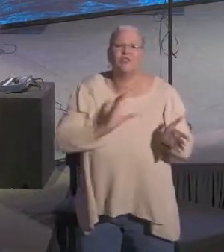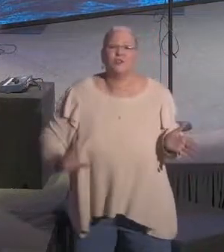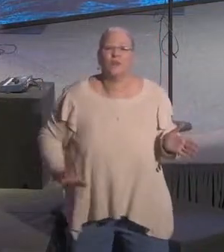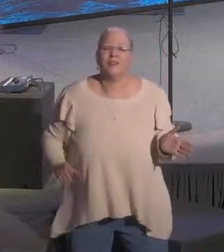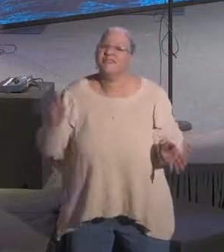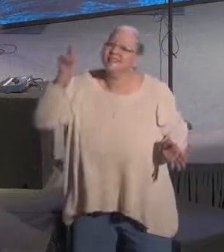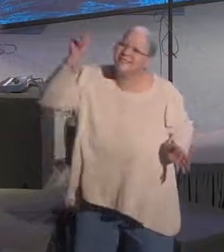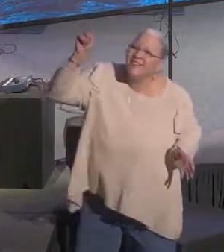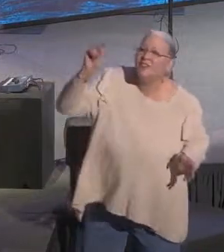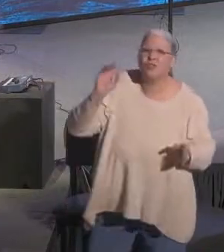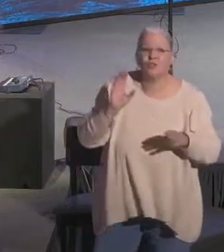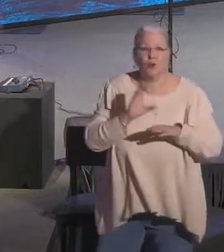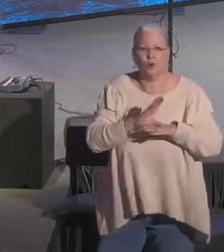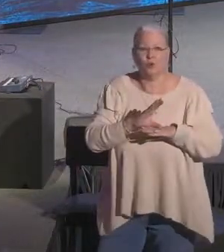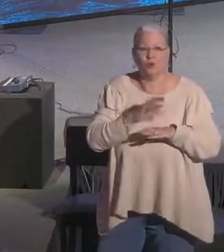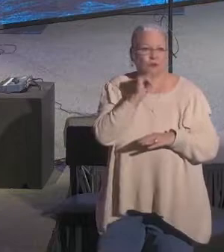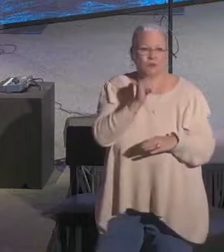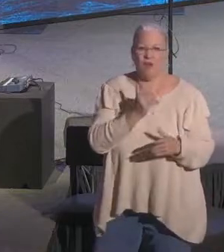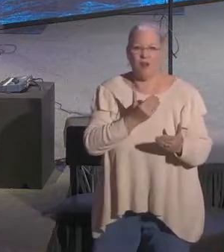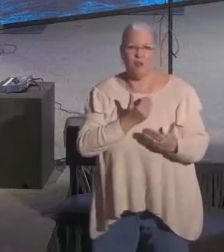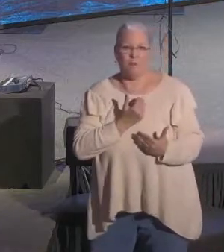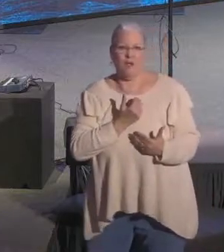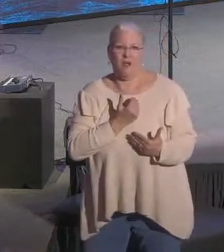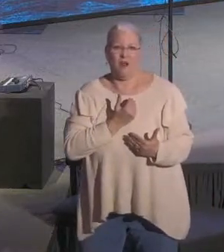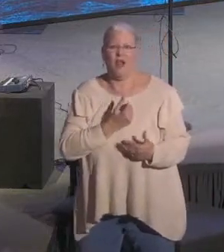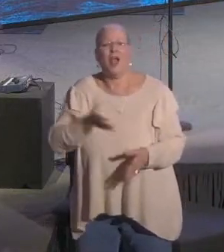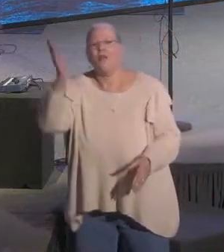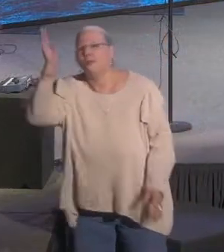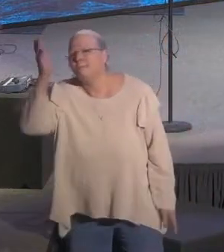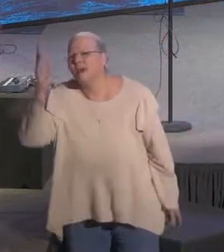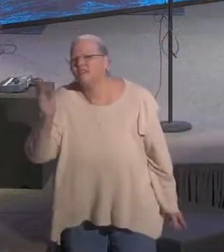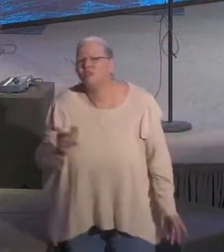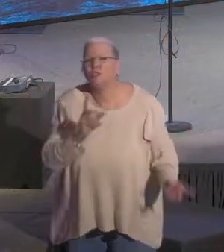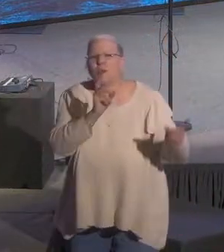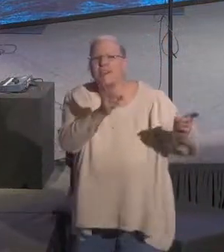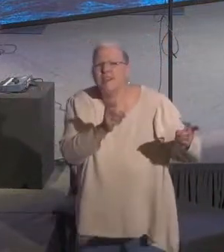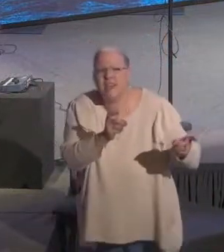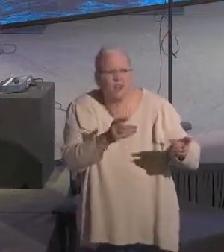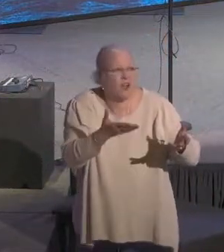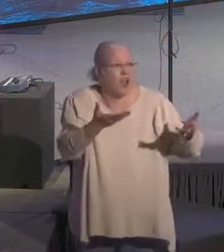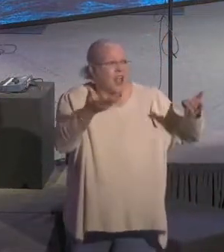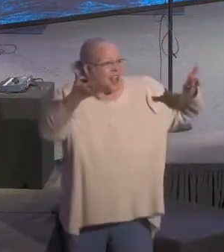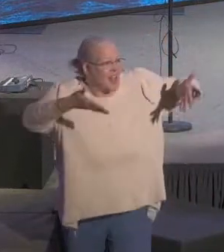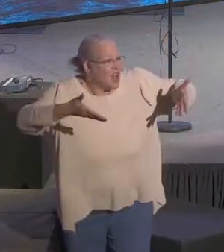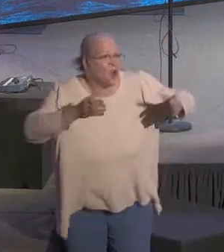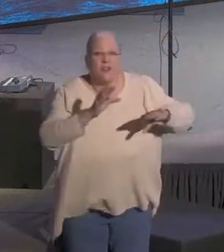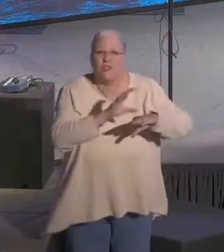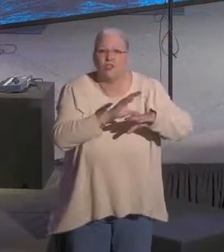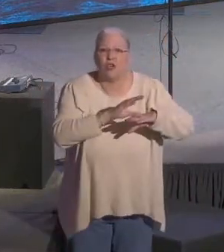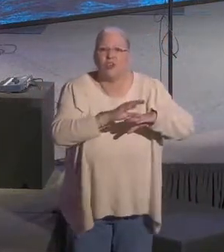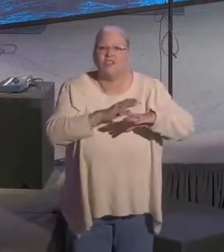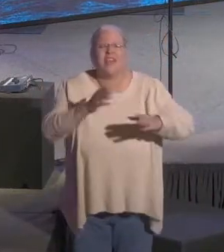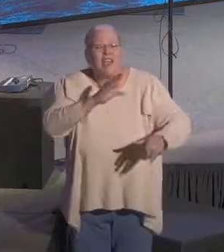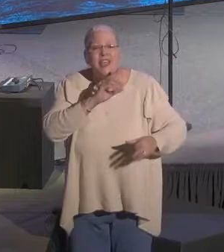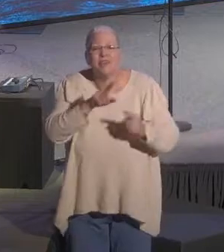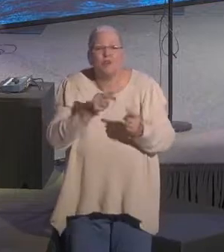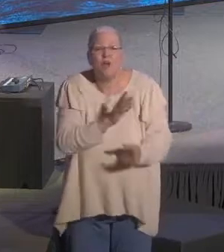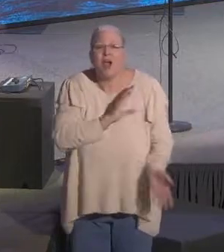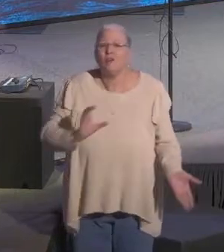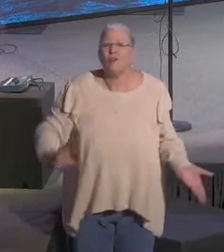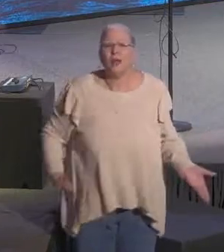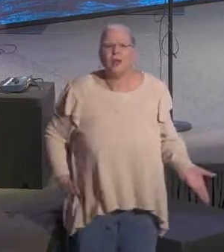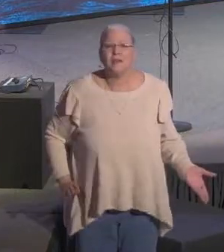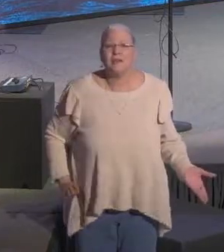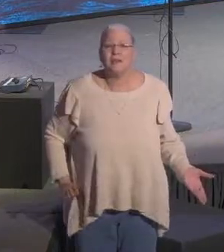church. All right? The message that we give in this church is always going to be Christ. That's it.